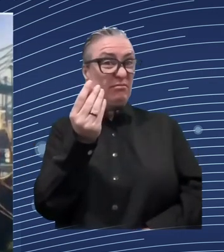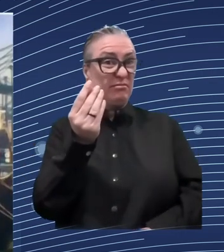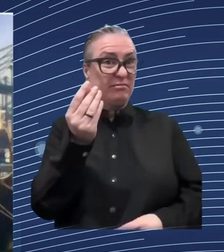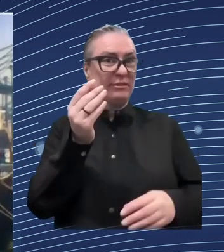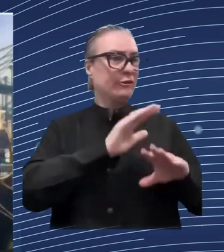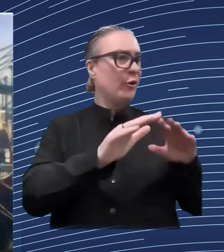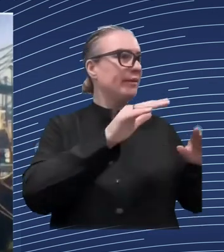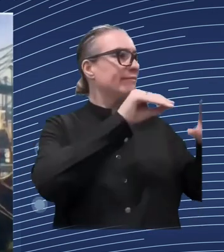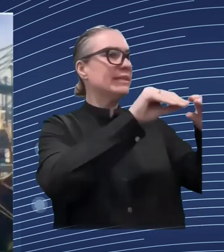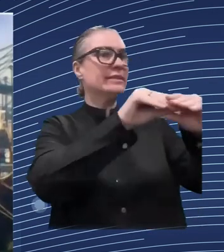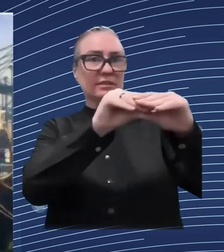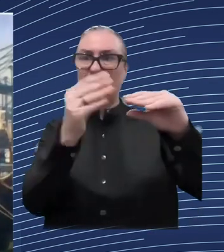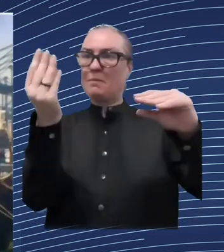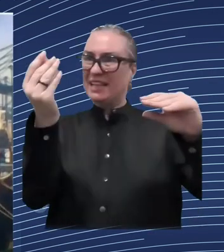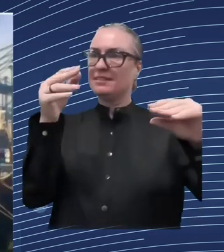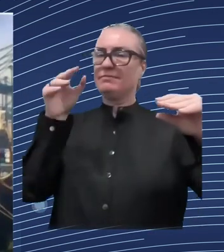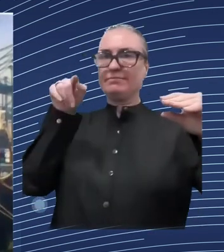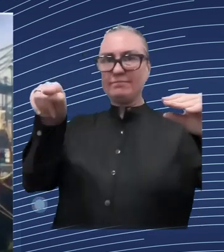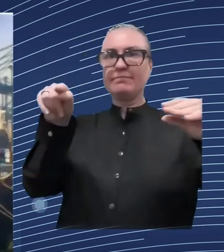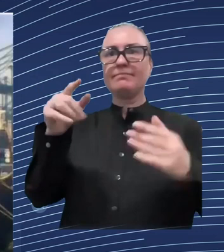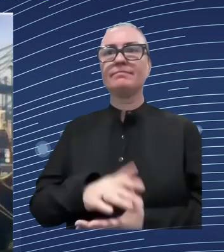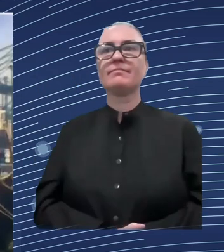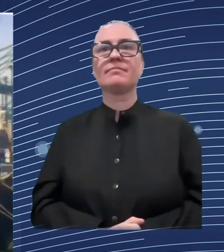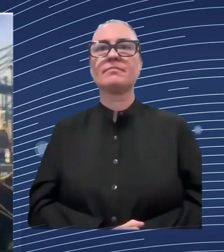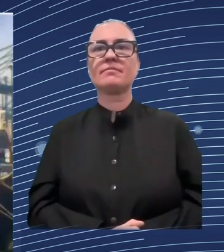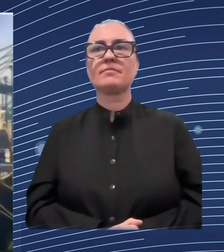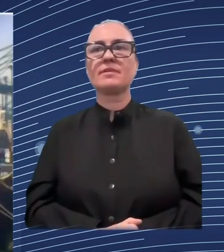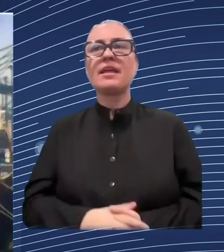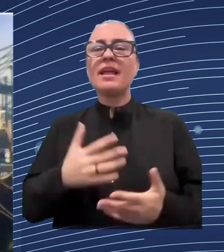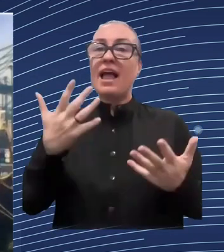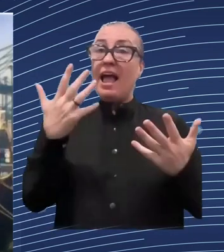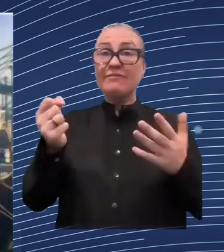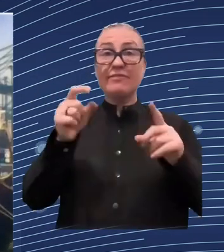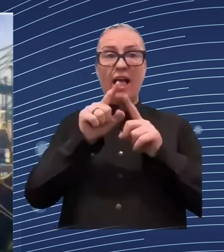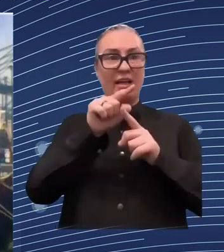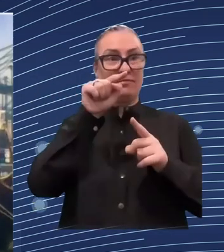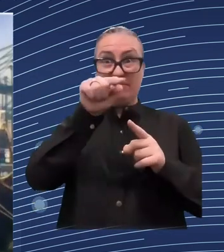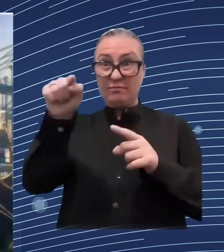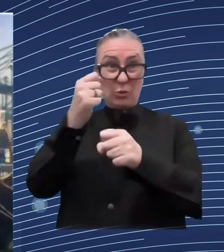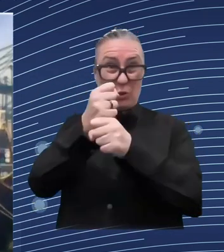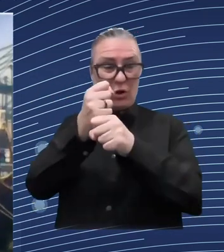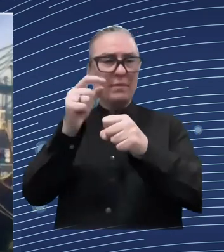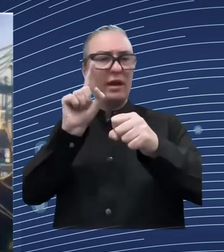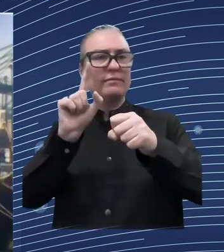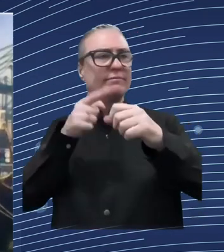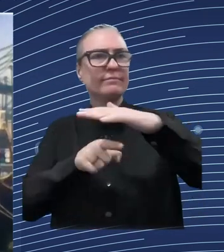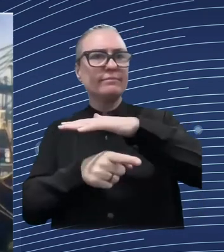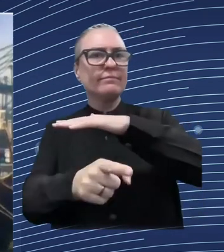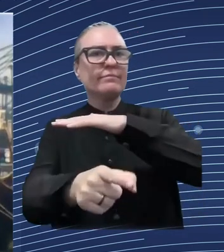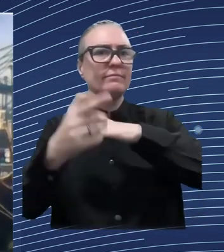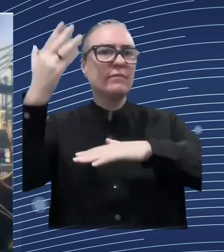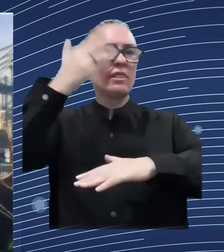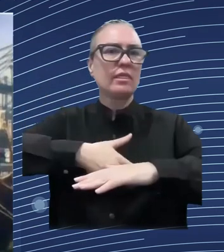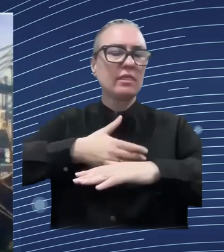war so almost one in five of all employed workers uh are in the informal employment uh before the war